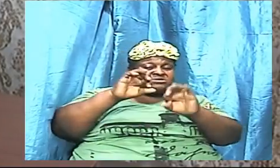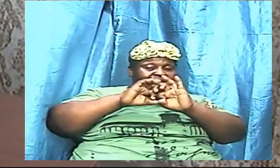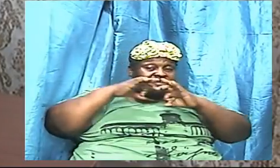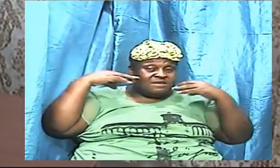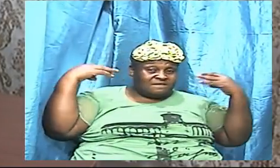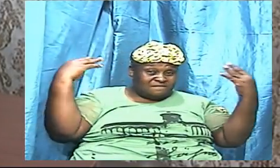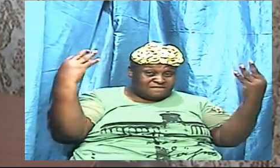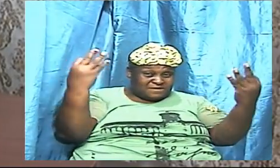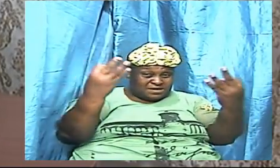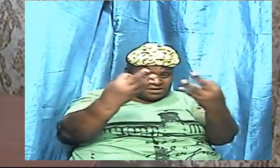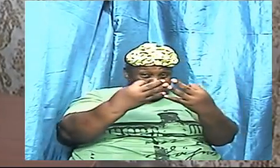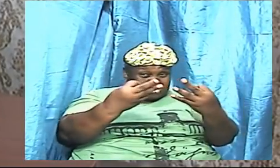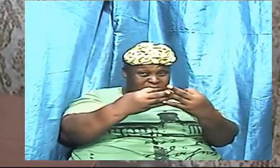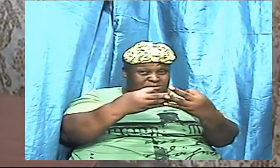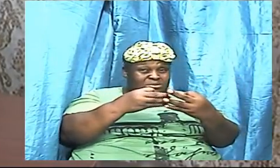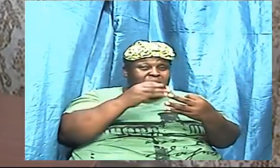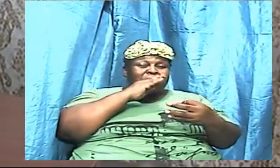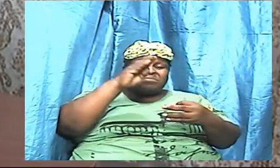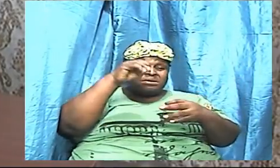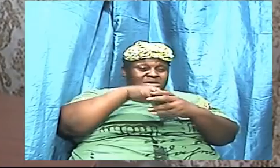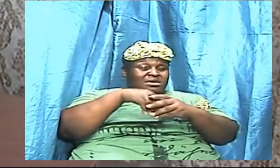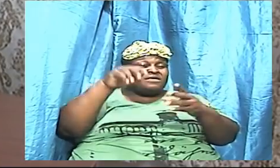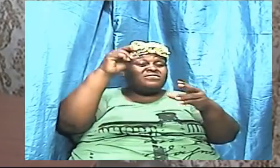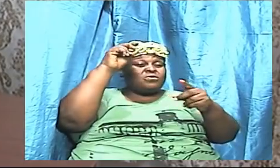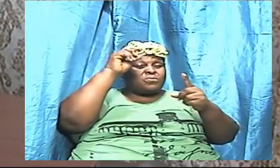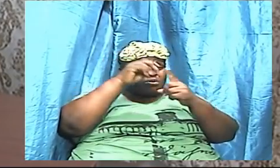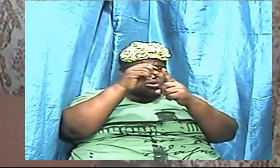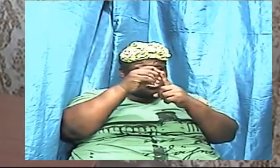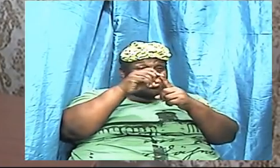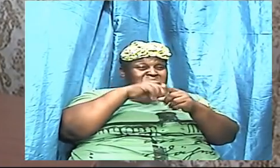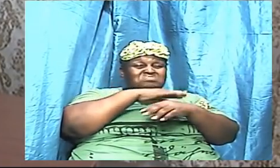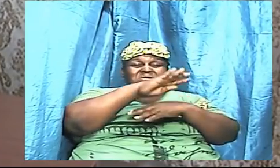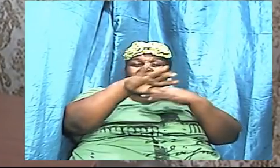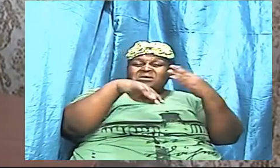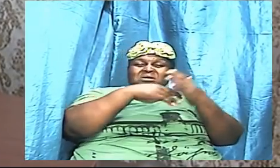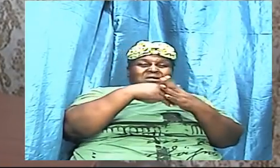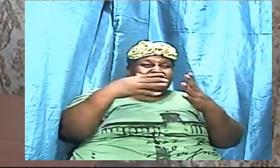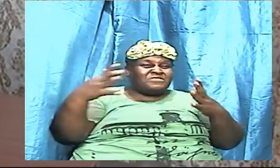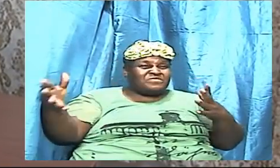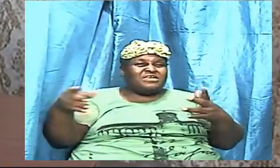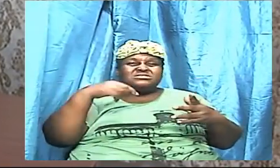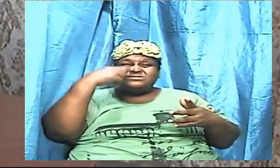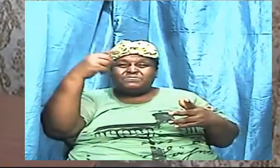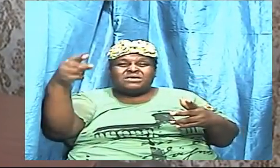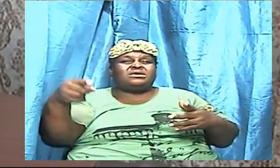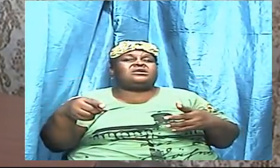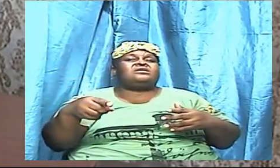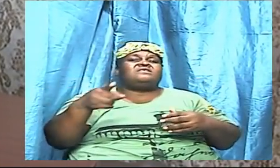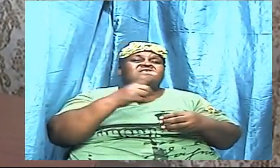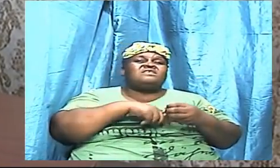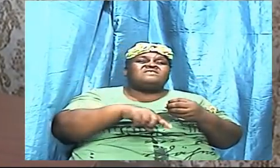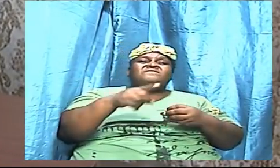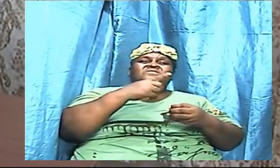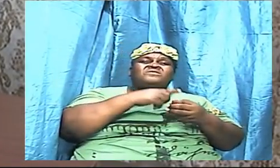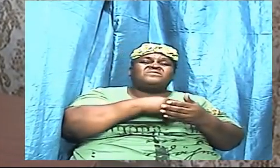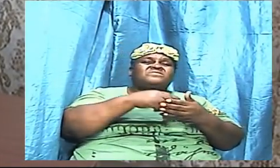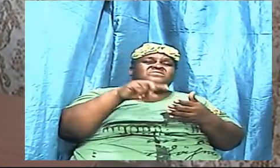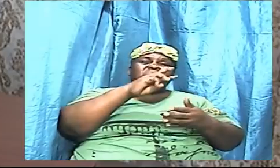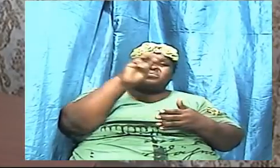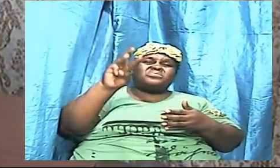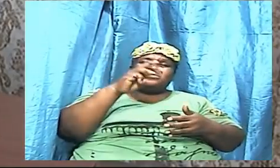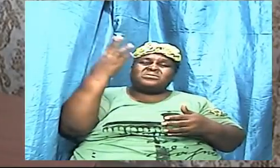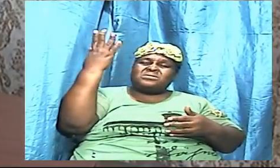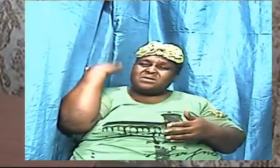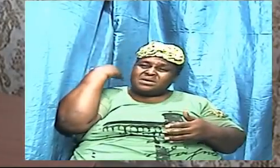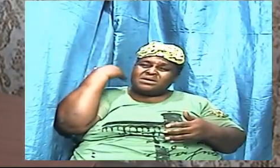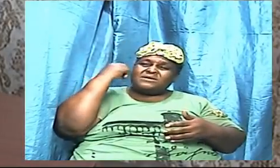for us to be in the world all the things that we have been speaking about over the last couple of weeks are serious things